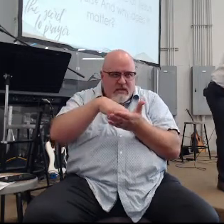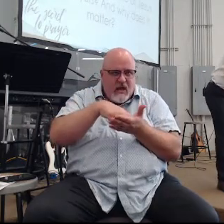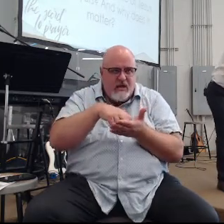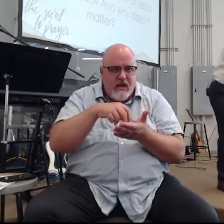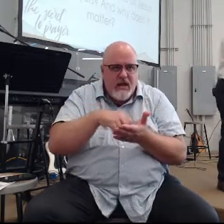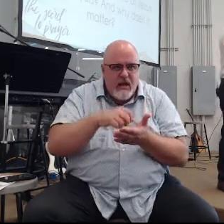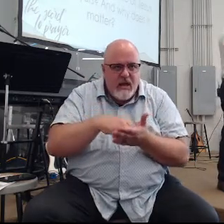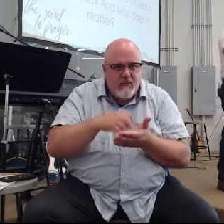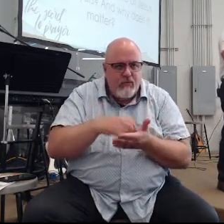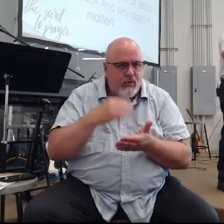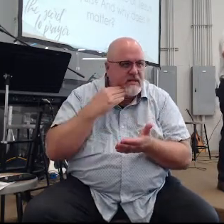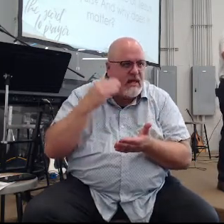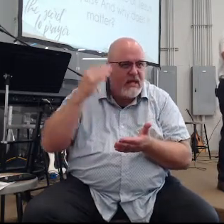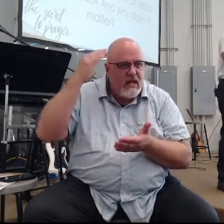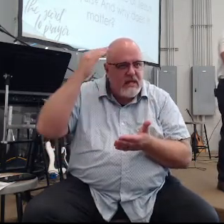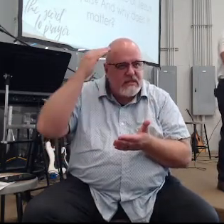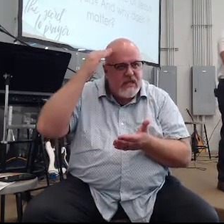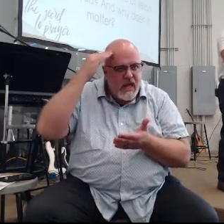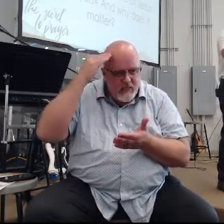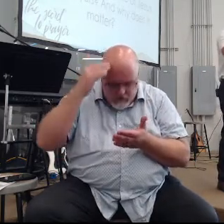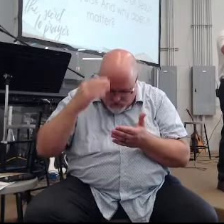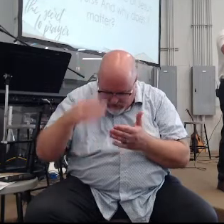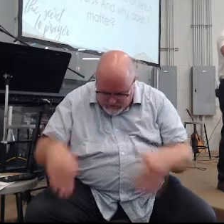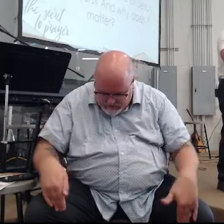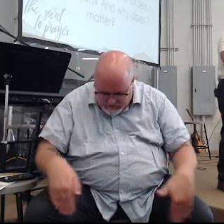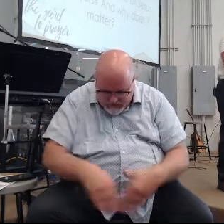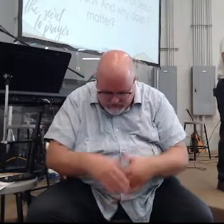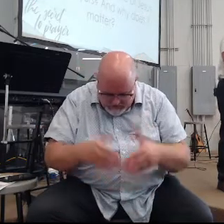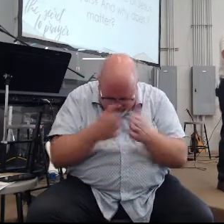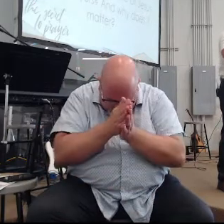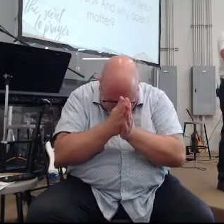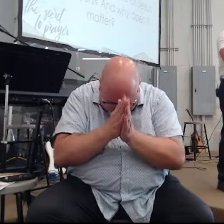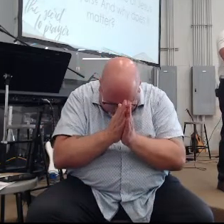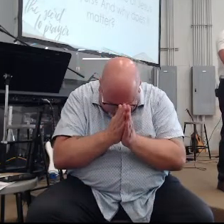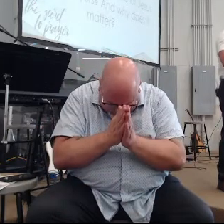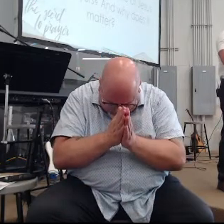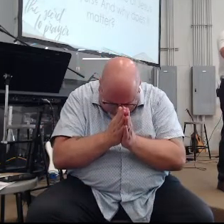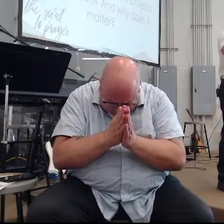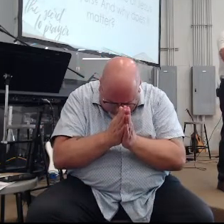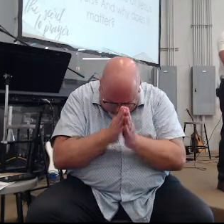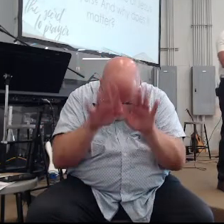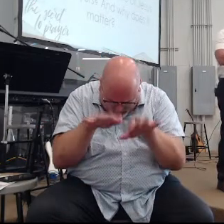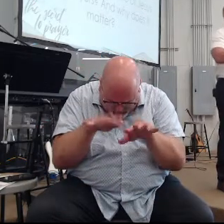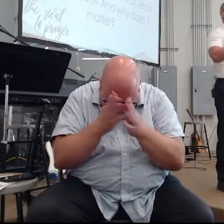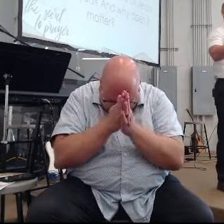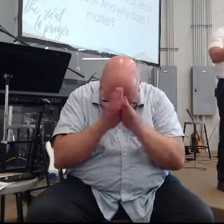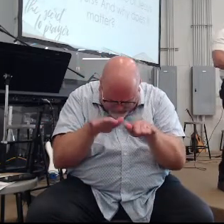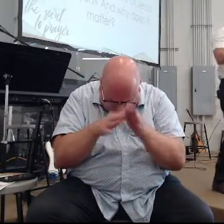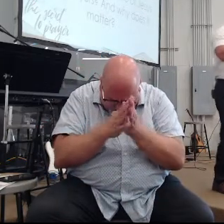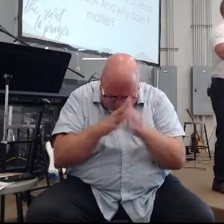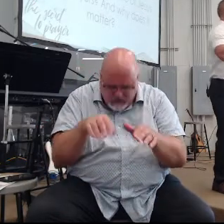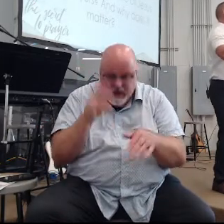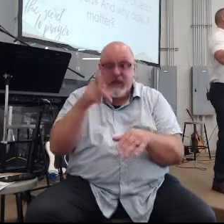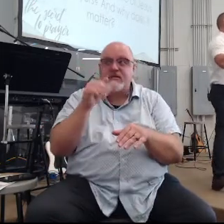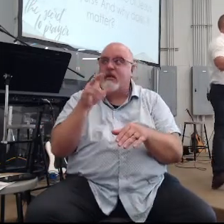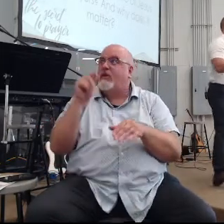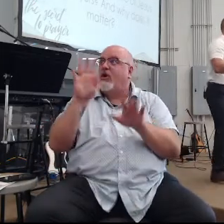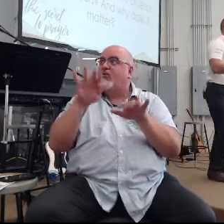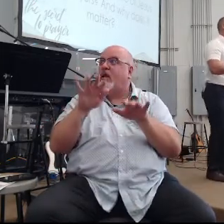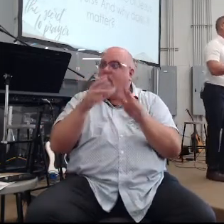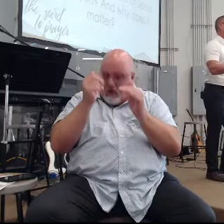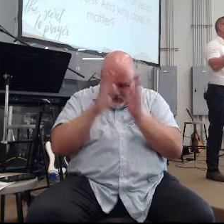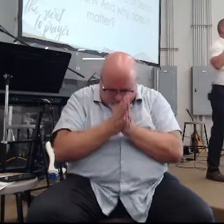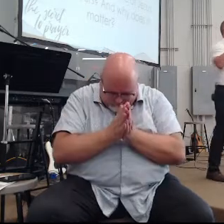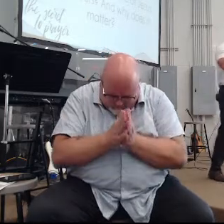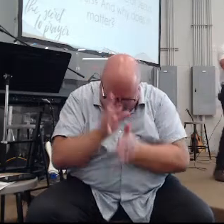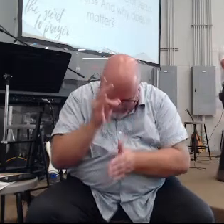puts his head between his legs and is just praying like Lord bring rain Lord bring rain gets up no rain he does that seven